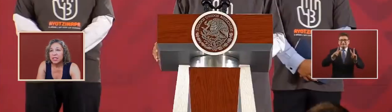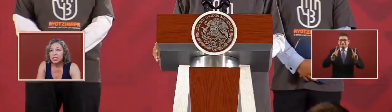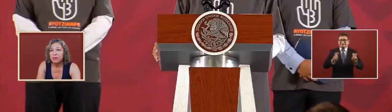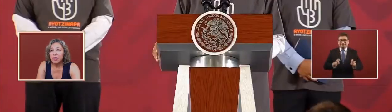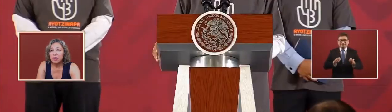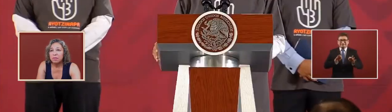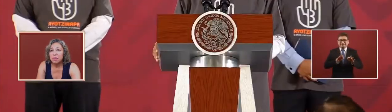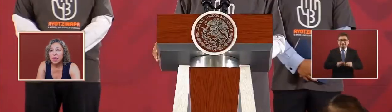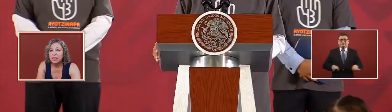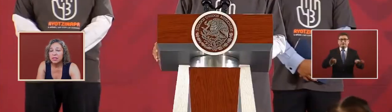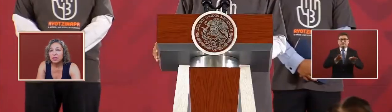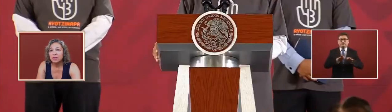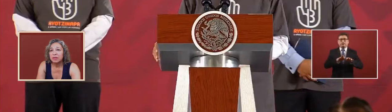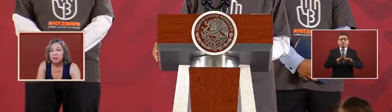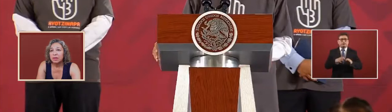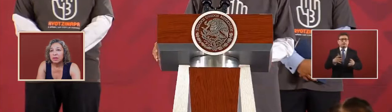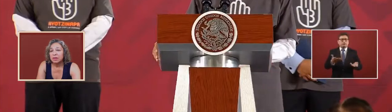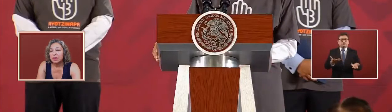that's fundamental